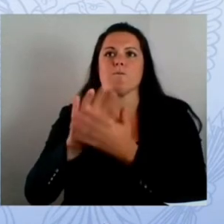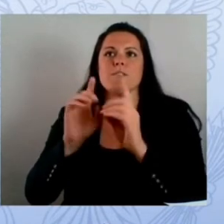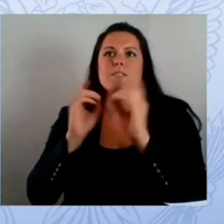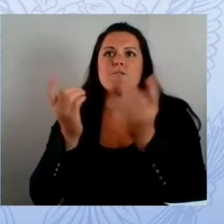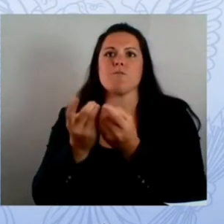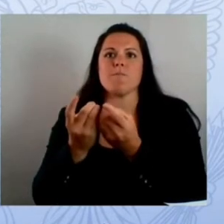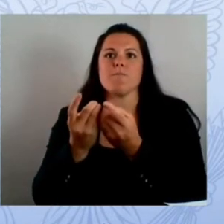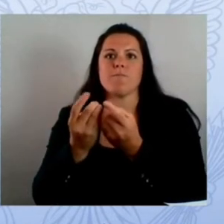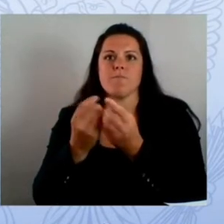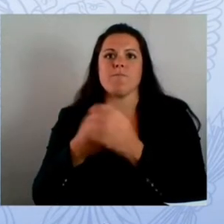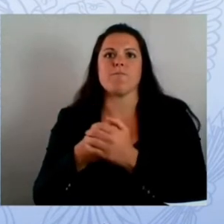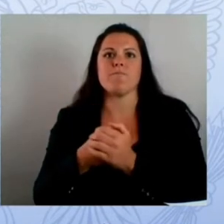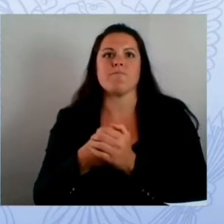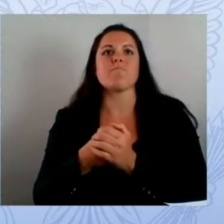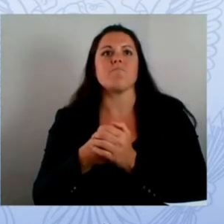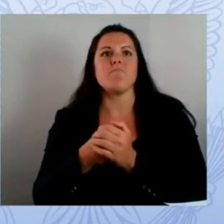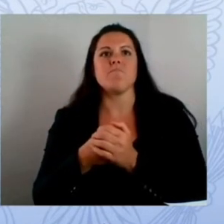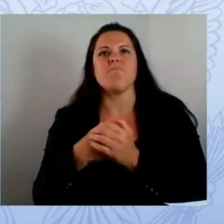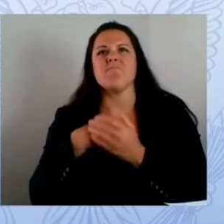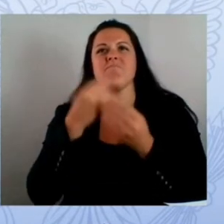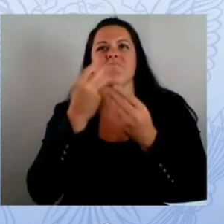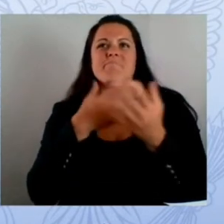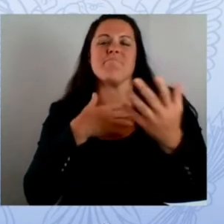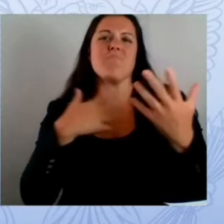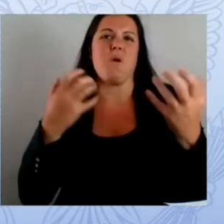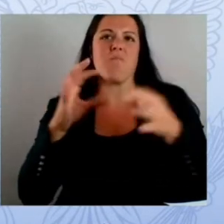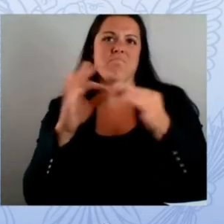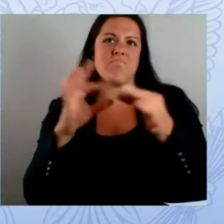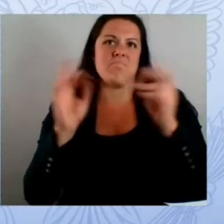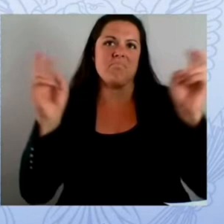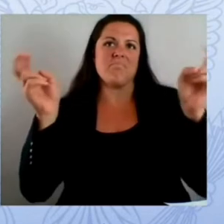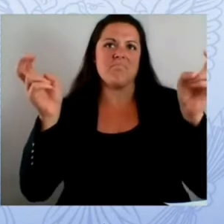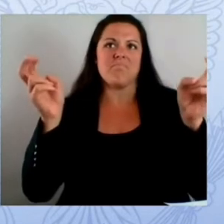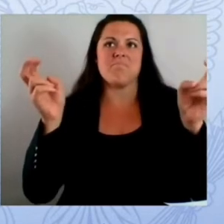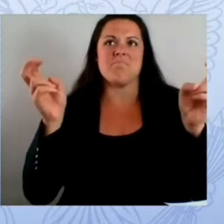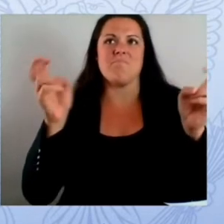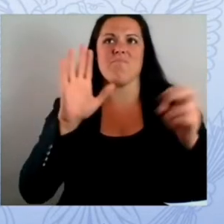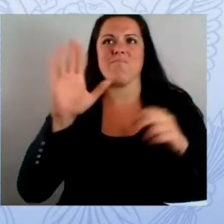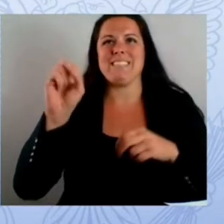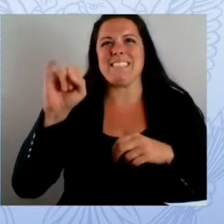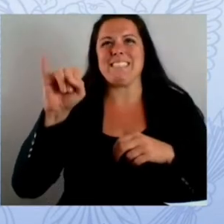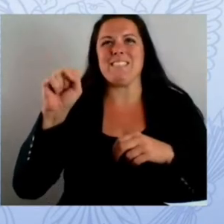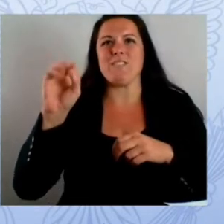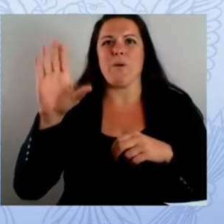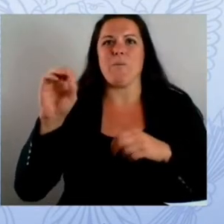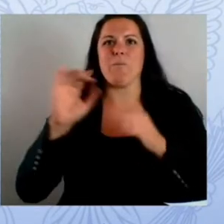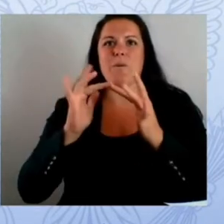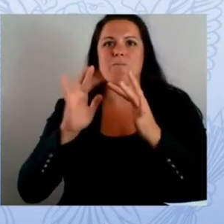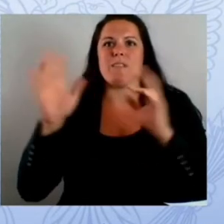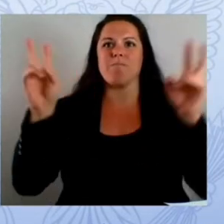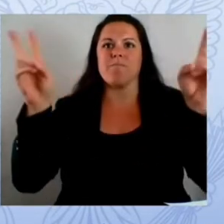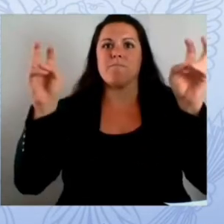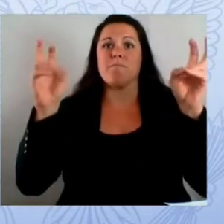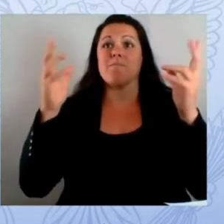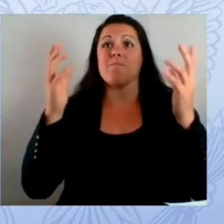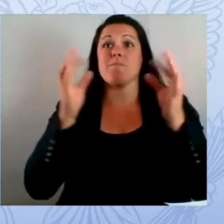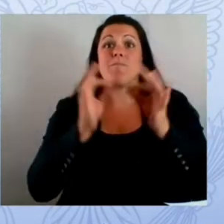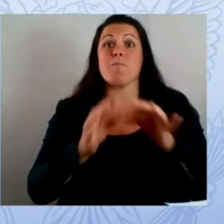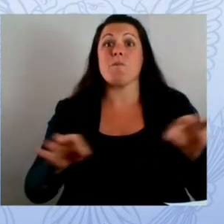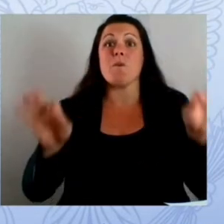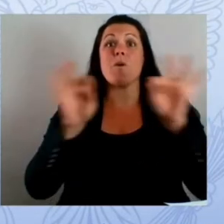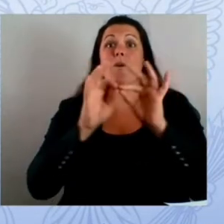prosperity and strength of the united states than our own nation's k-12 education system and i think everybody in this room believes that